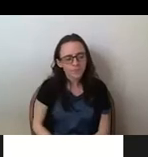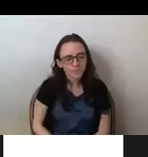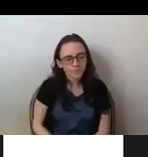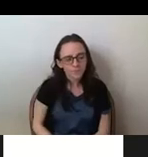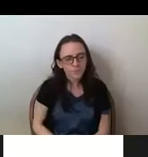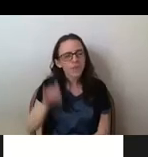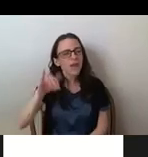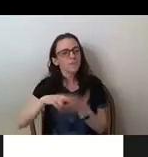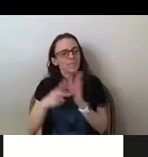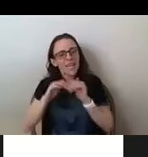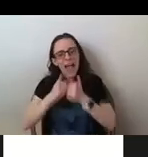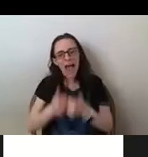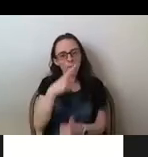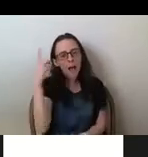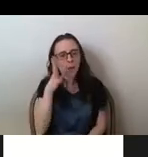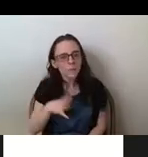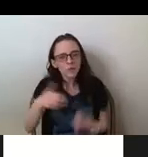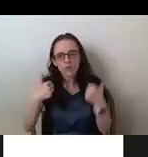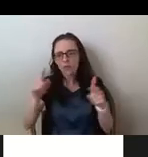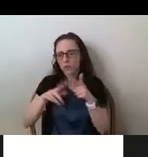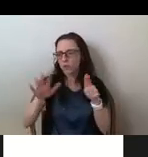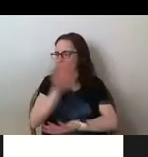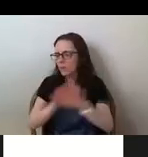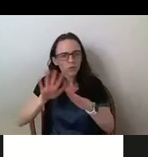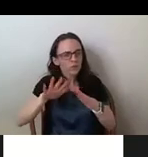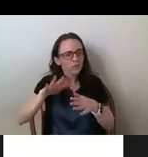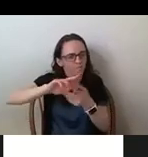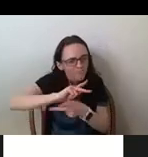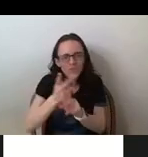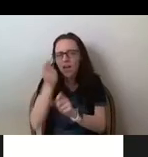make sense of the world of their of the world in their terms.